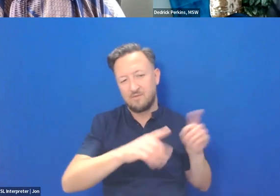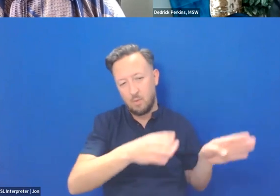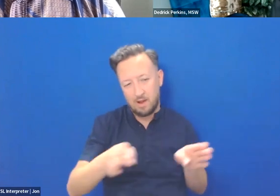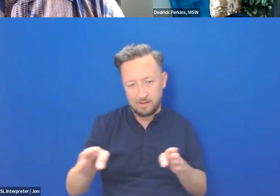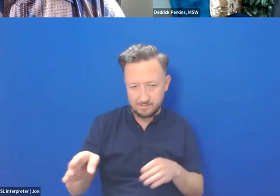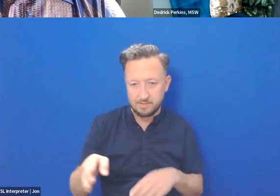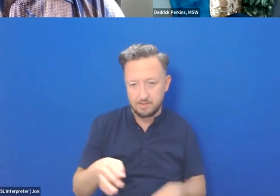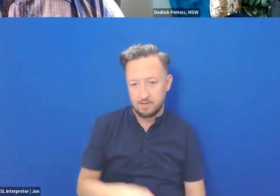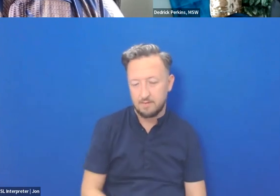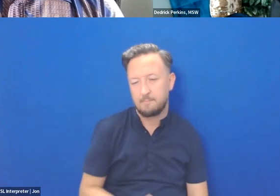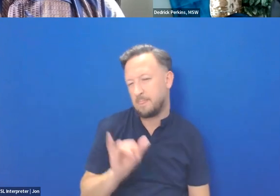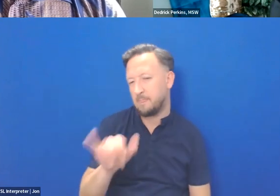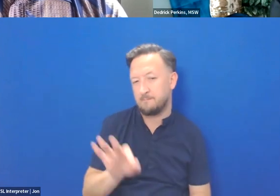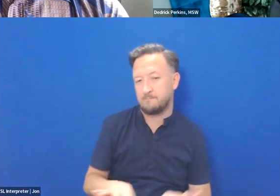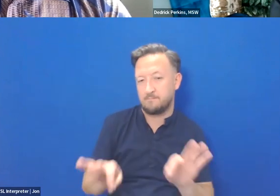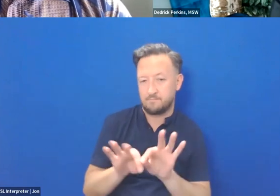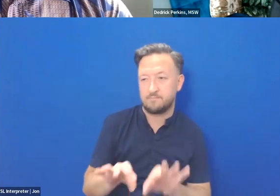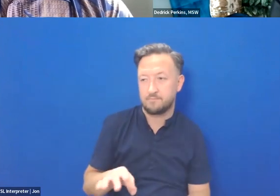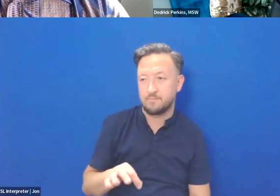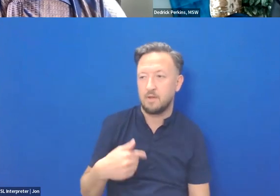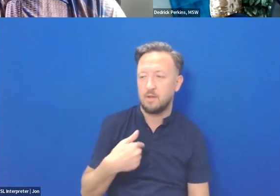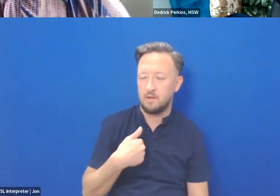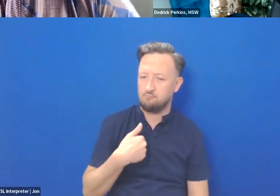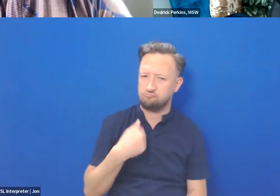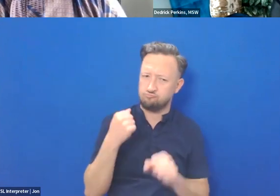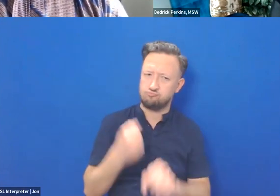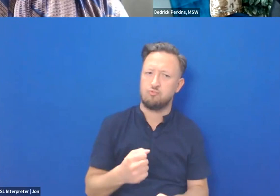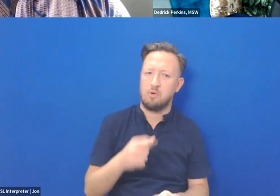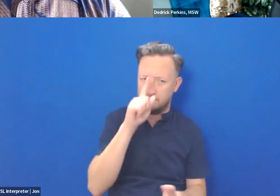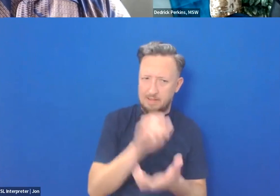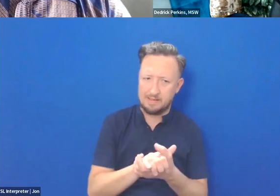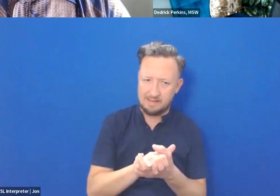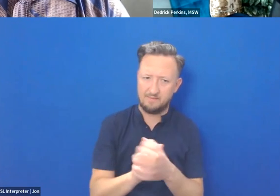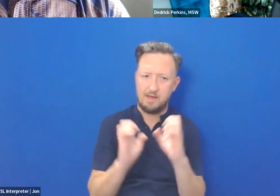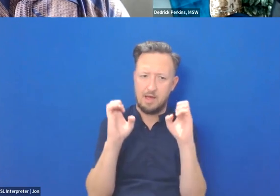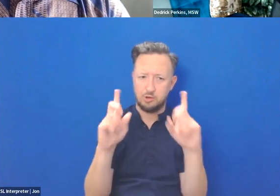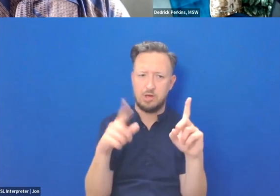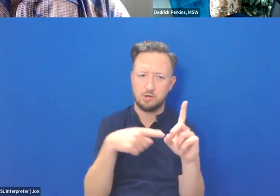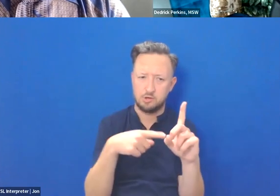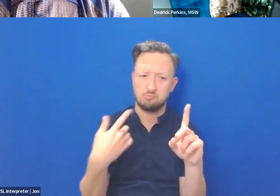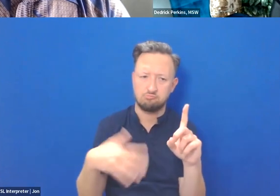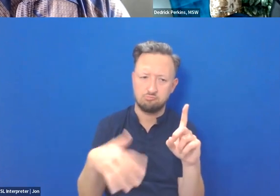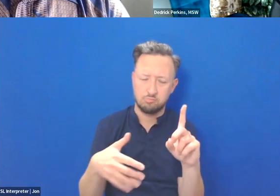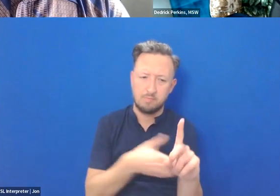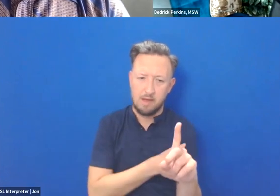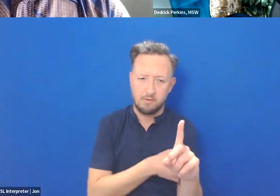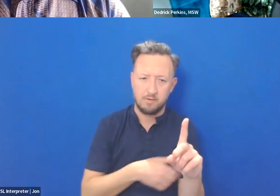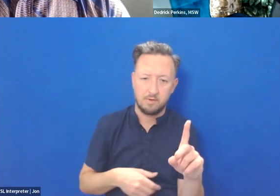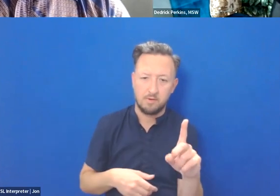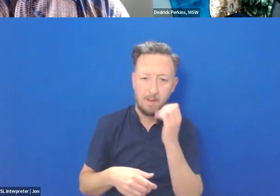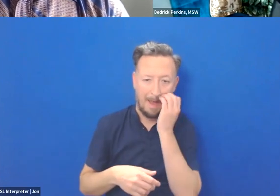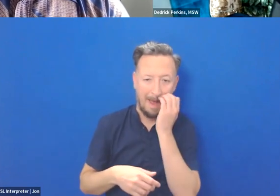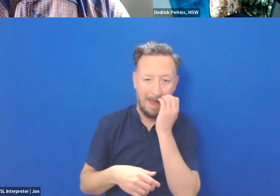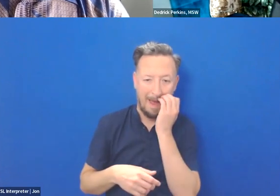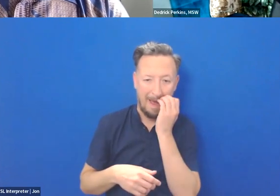And that's what is important. So I'm a firm believer in education. And the fact that they